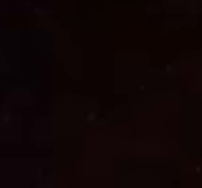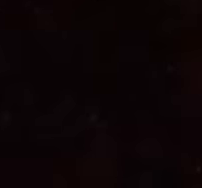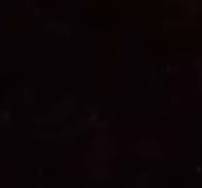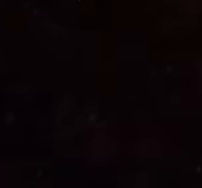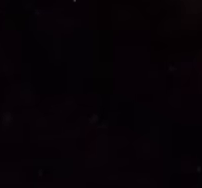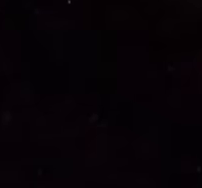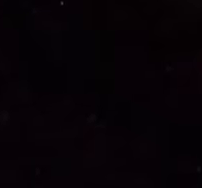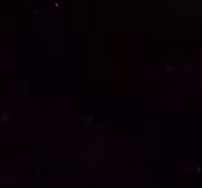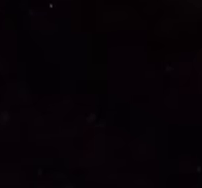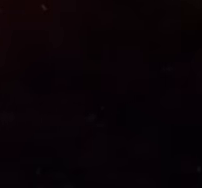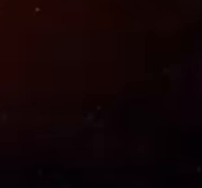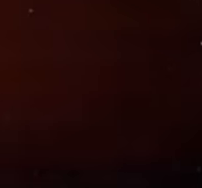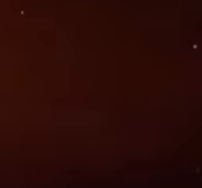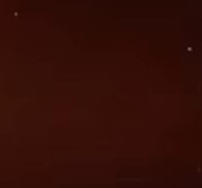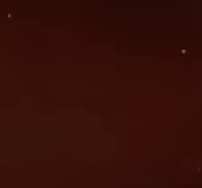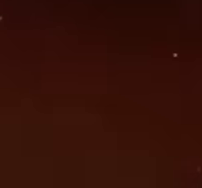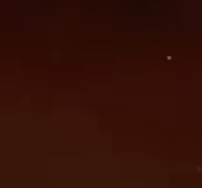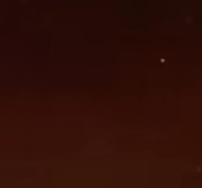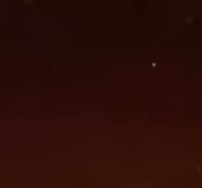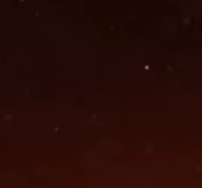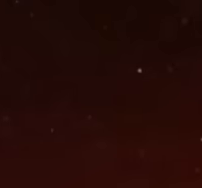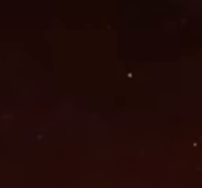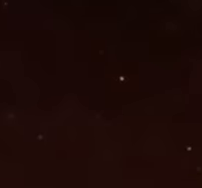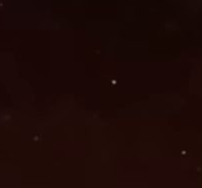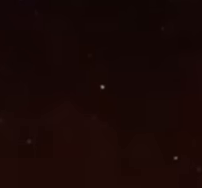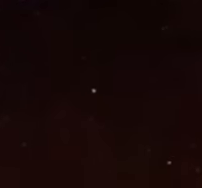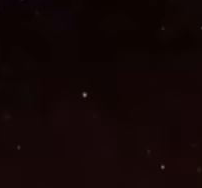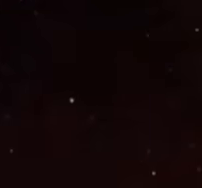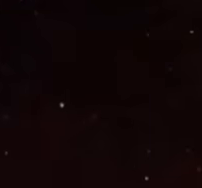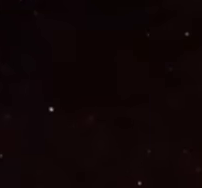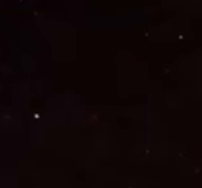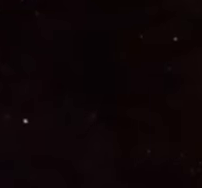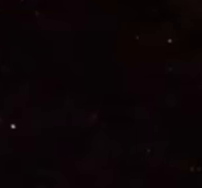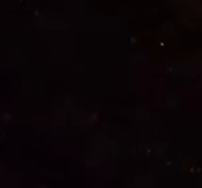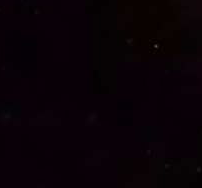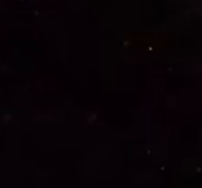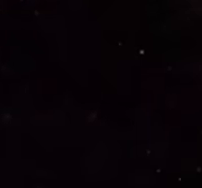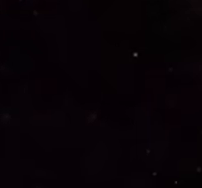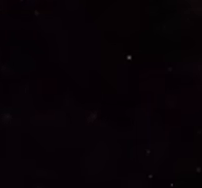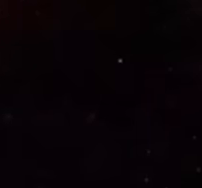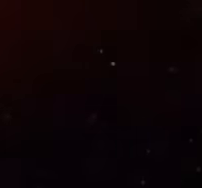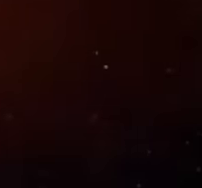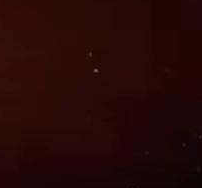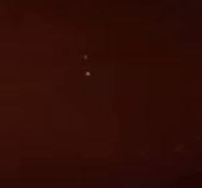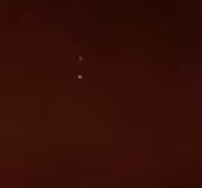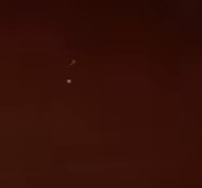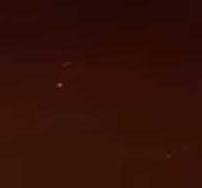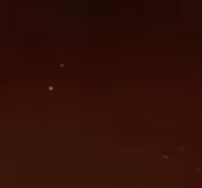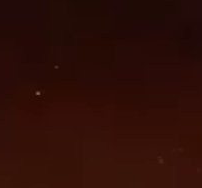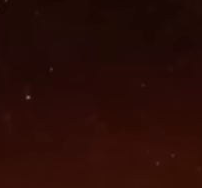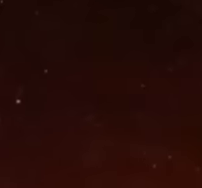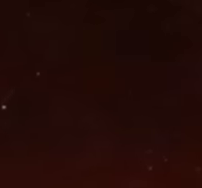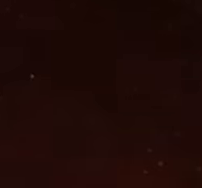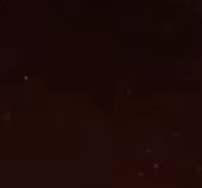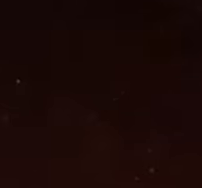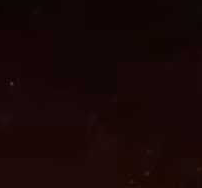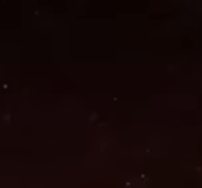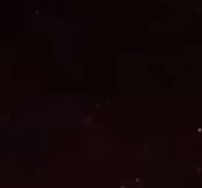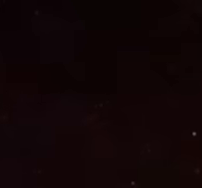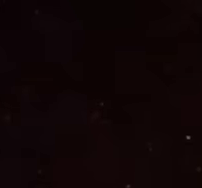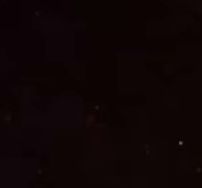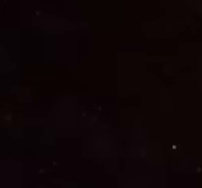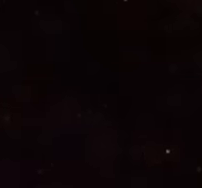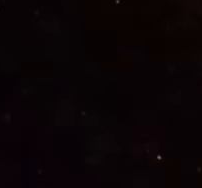extravaganza. Get your tickets now and let the magic begin. You could tell me a lie, but you can't change me. Tickets